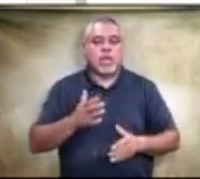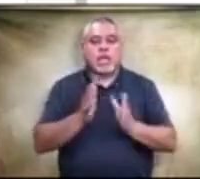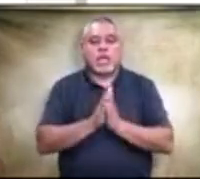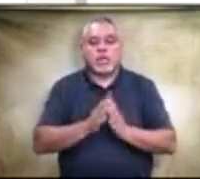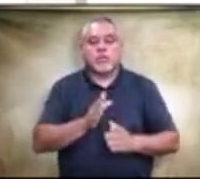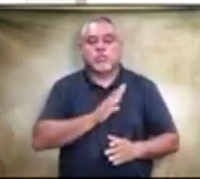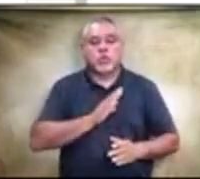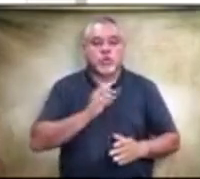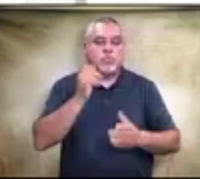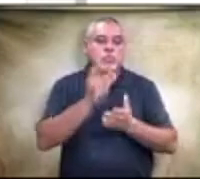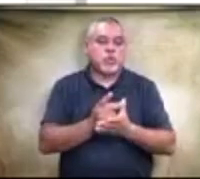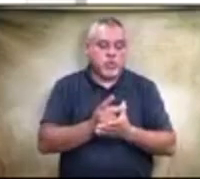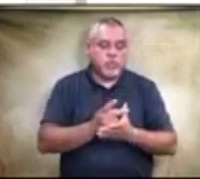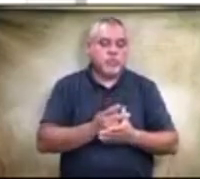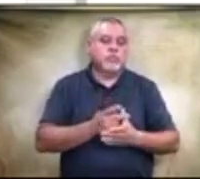to replace 10 old buses